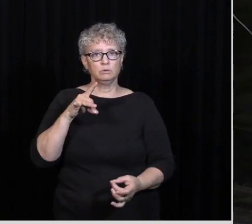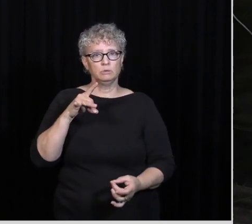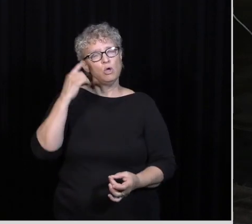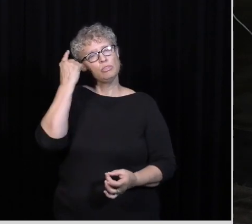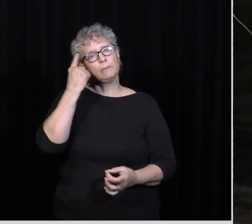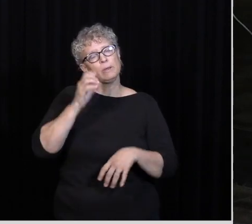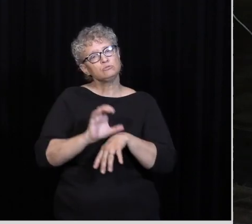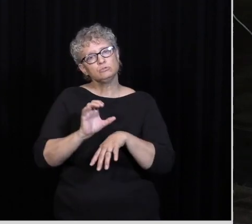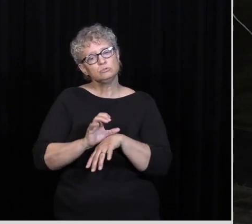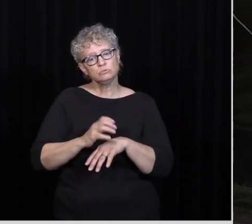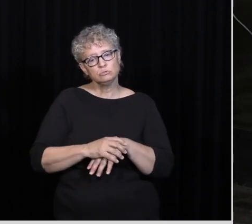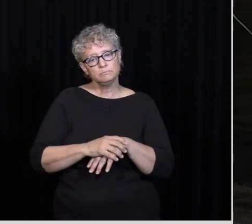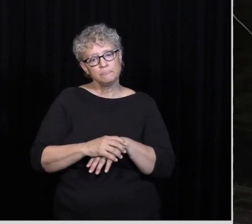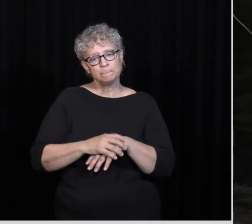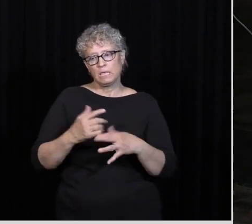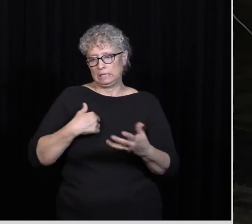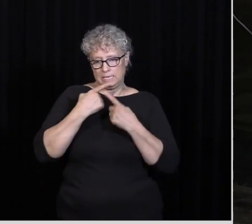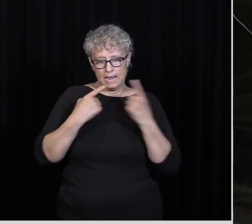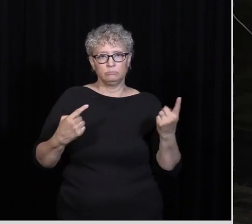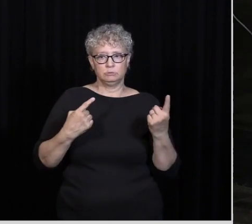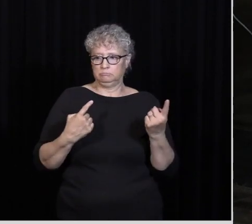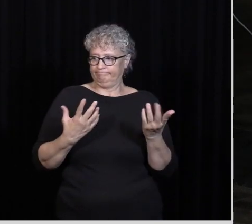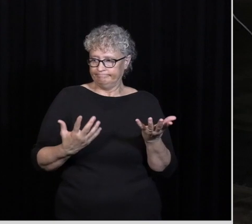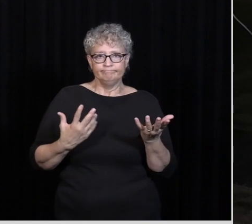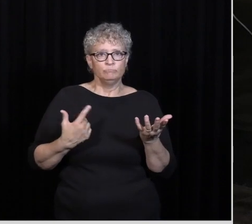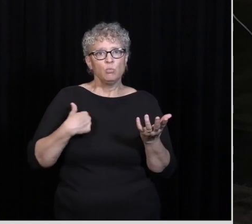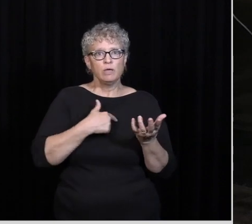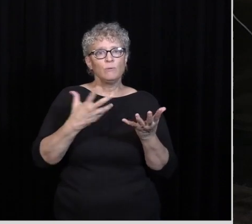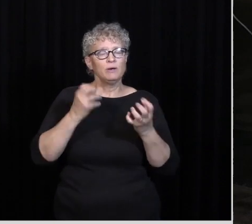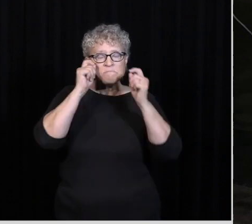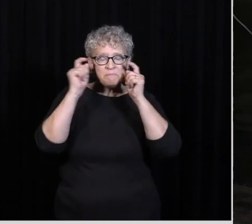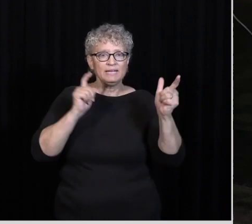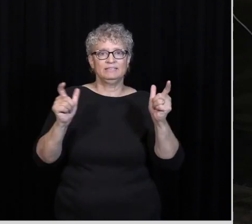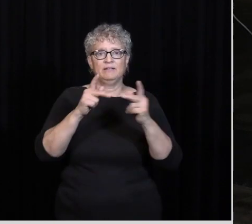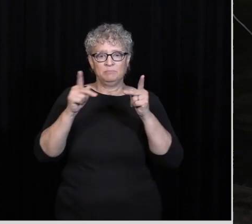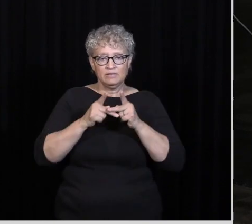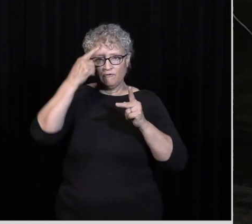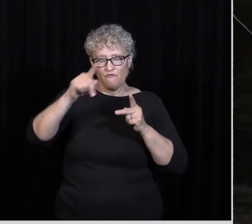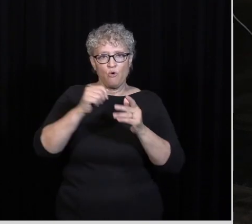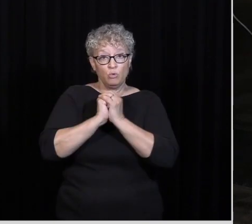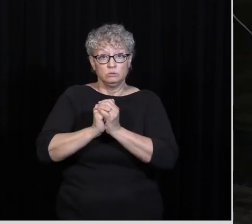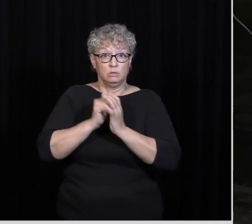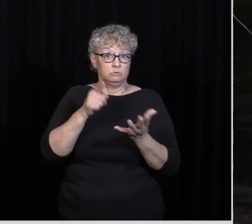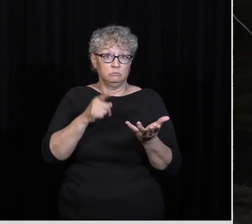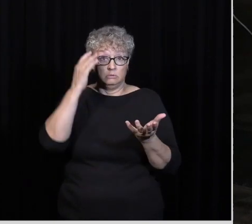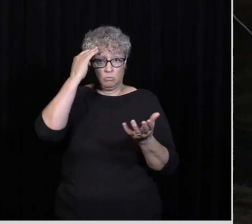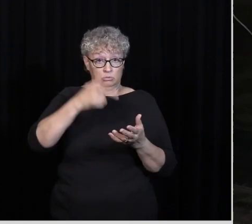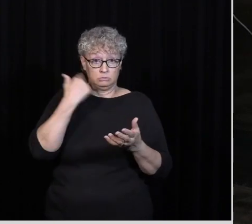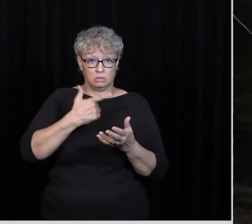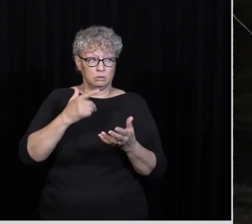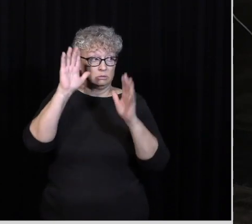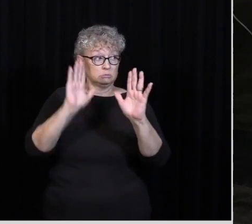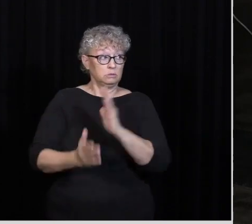Right I said in the announcements What we want Is we want to have An amazing place of worship Do you know What that looks like On Sunday morning Is that